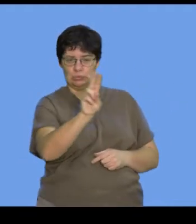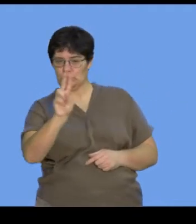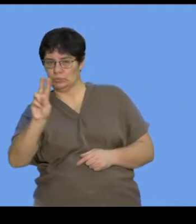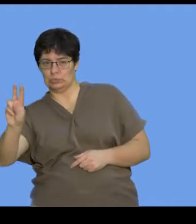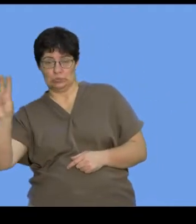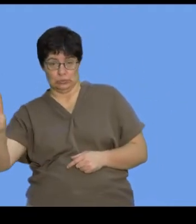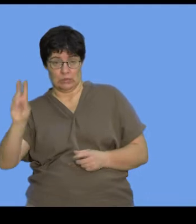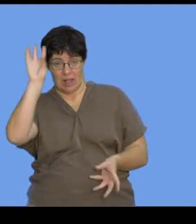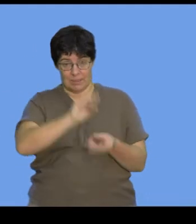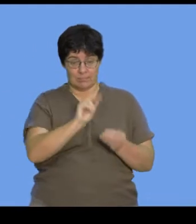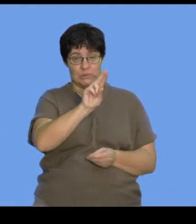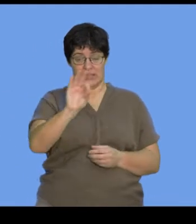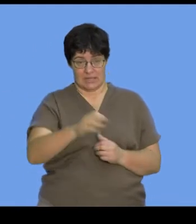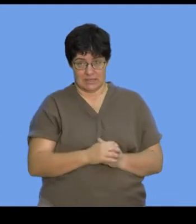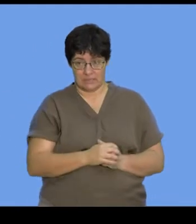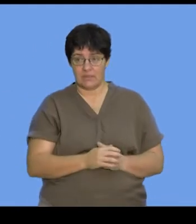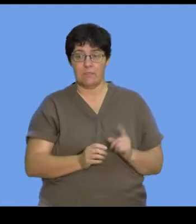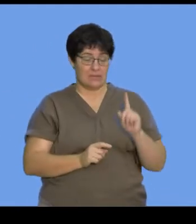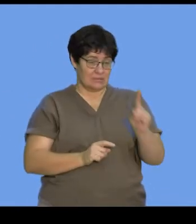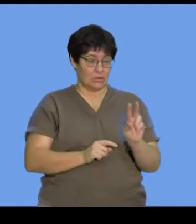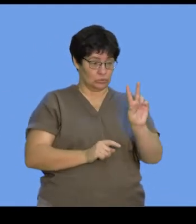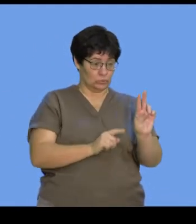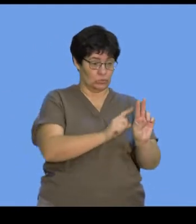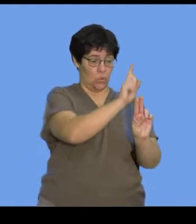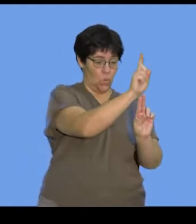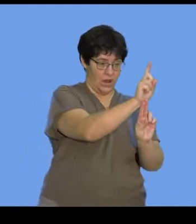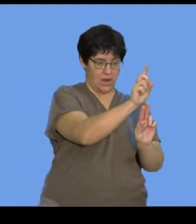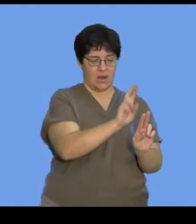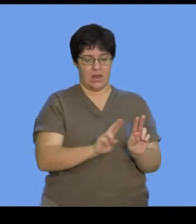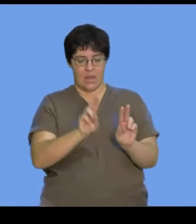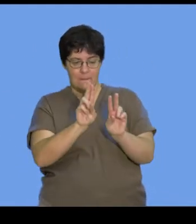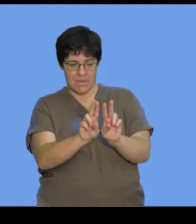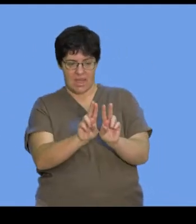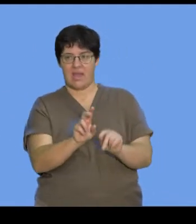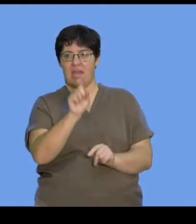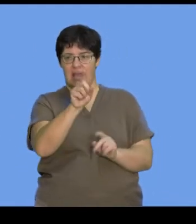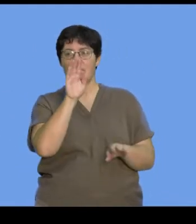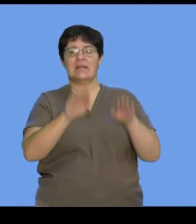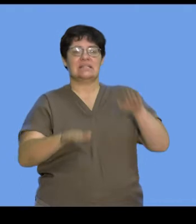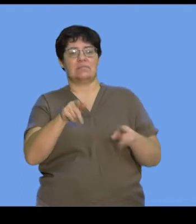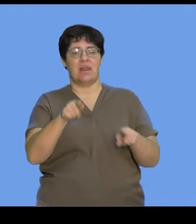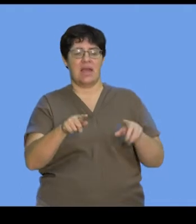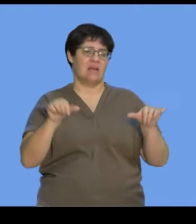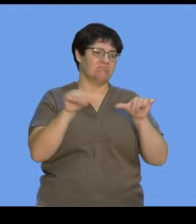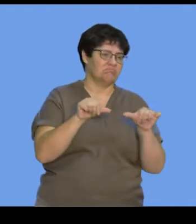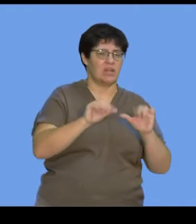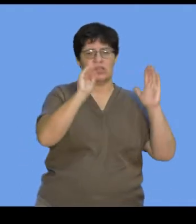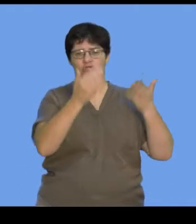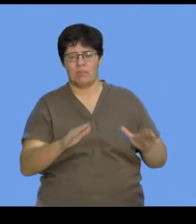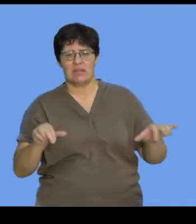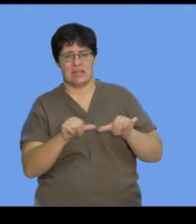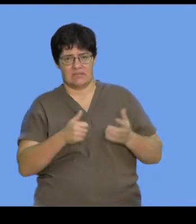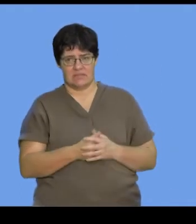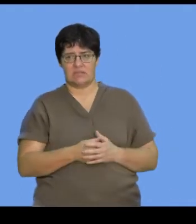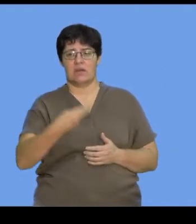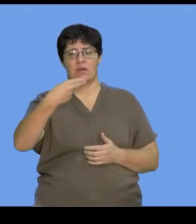to a pair of chromosomes, we refer to this as one chromosome, and that as its pair, and these are similar in shape and size, so we refer